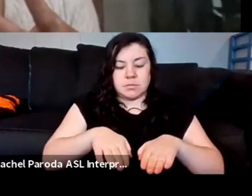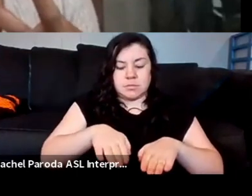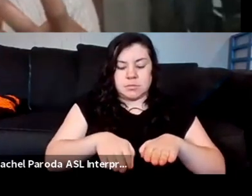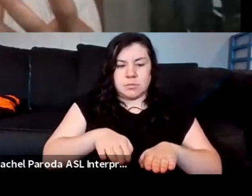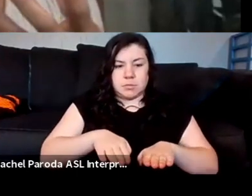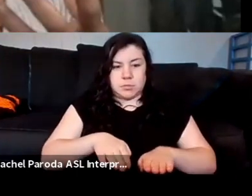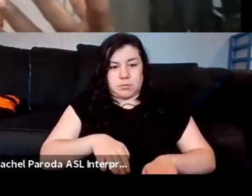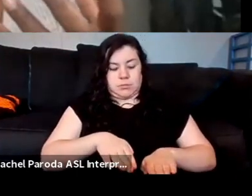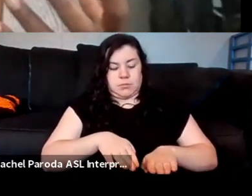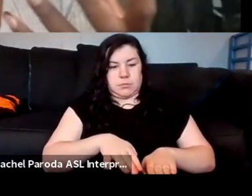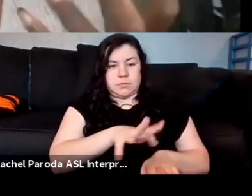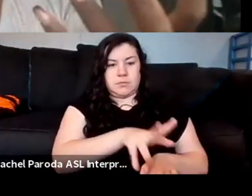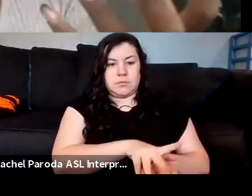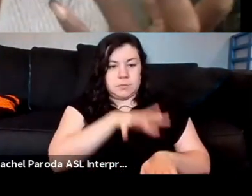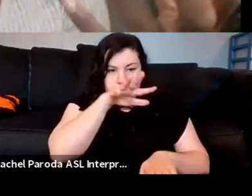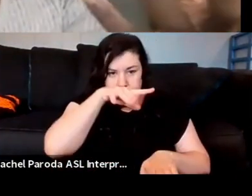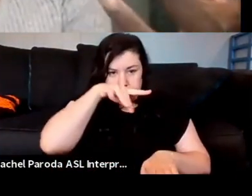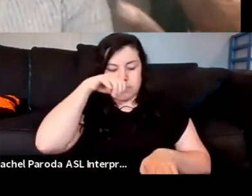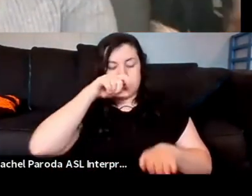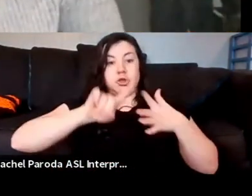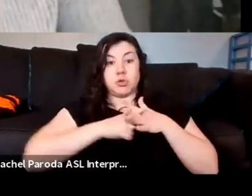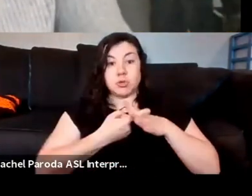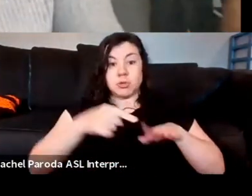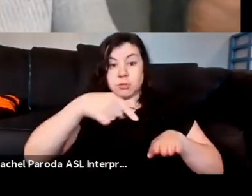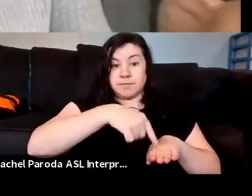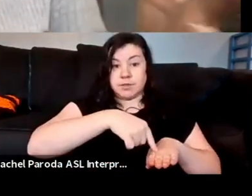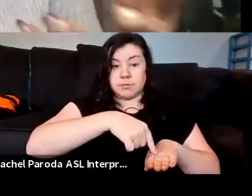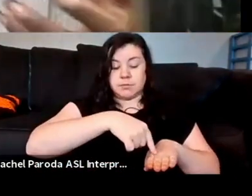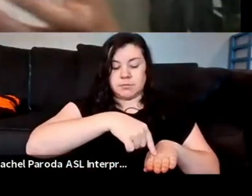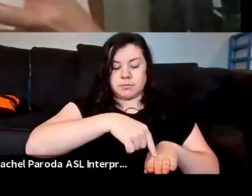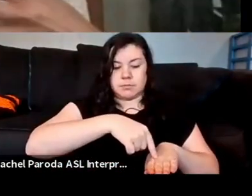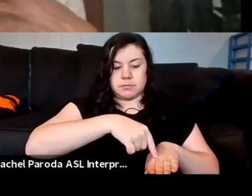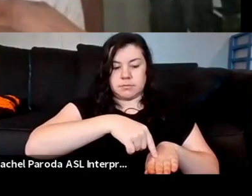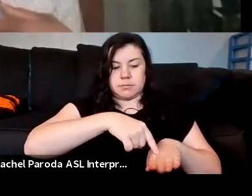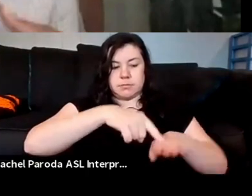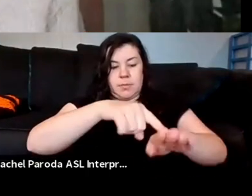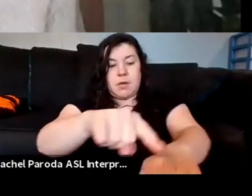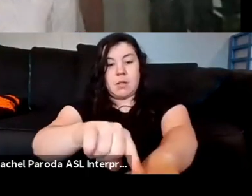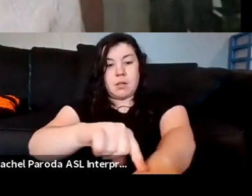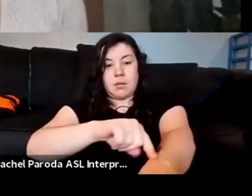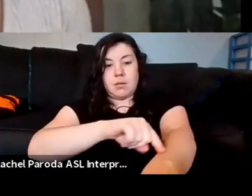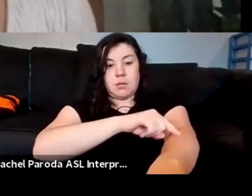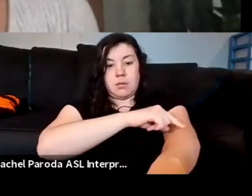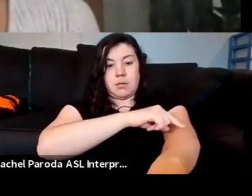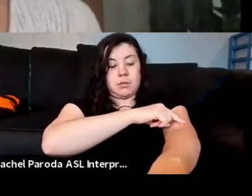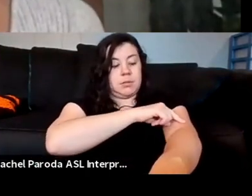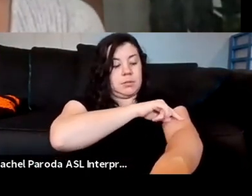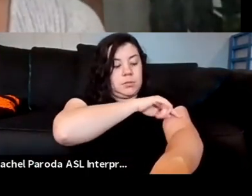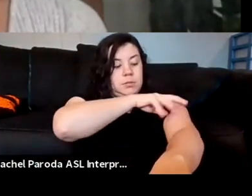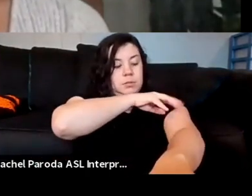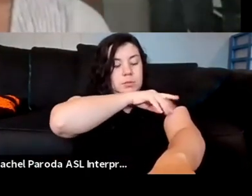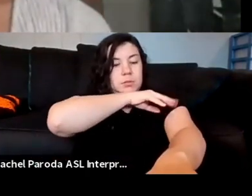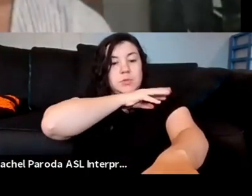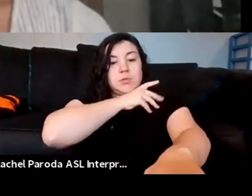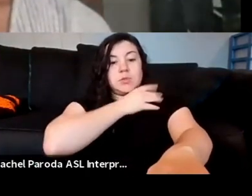body to your heart. full inhale. And the exhale gathering that energy back in from your heart and then grounding all the way